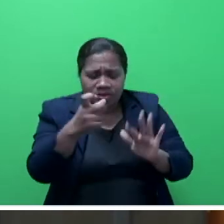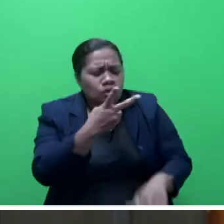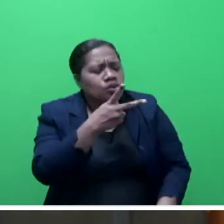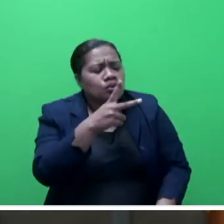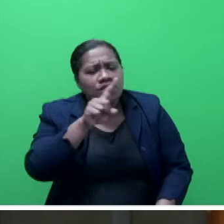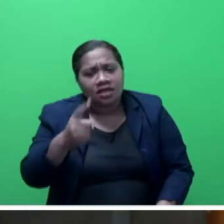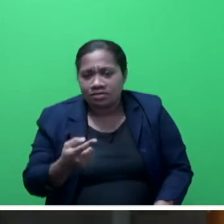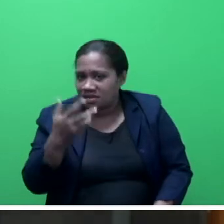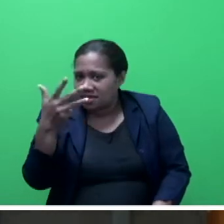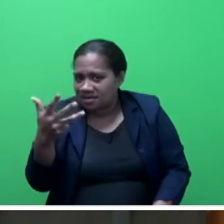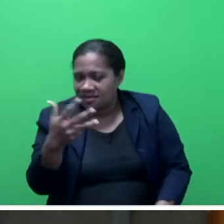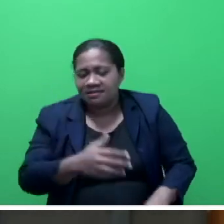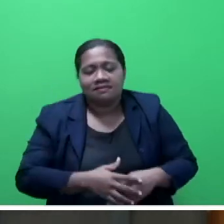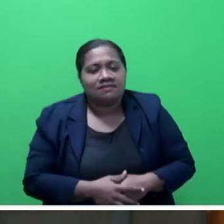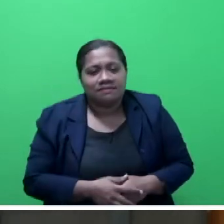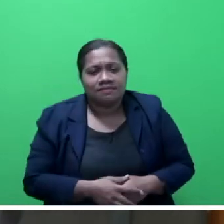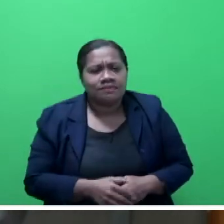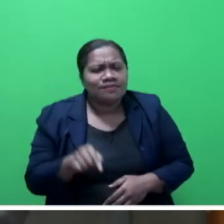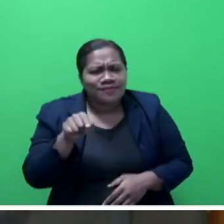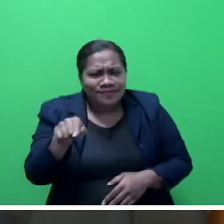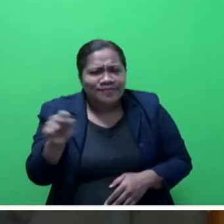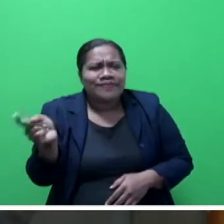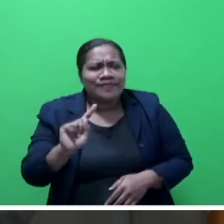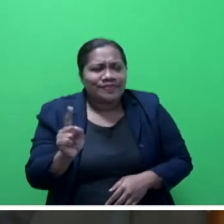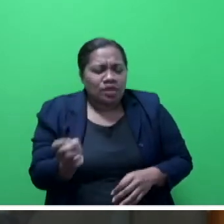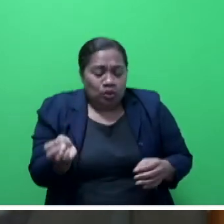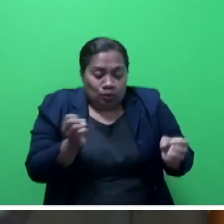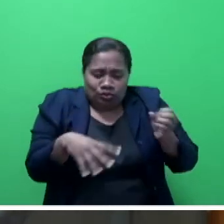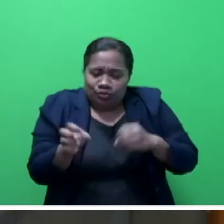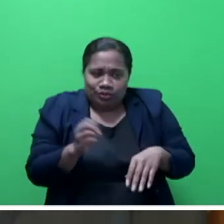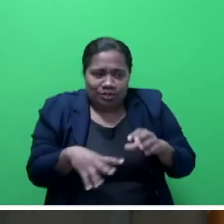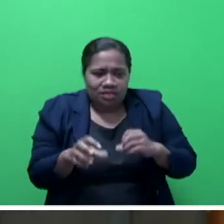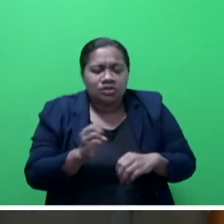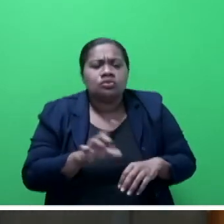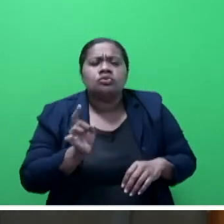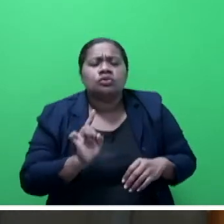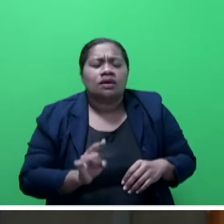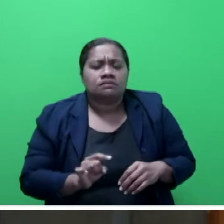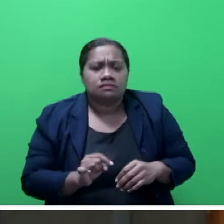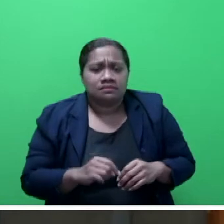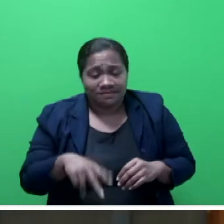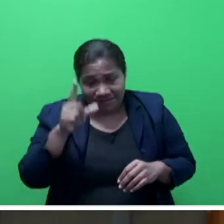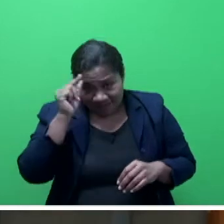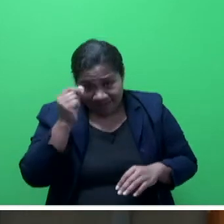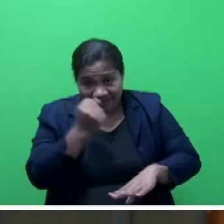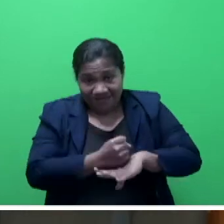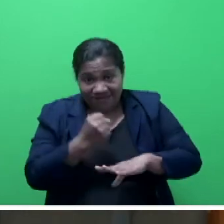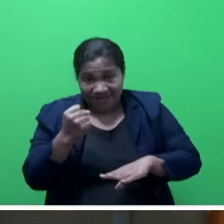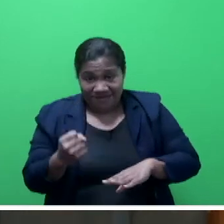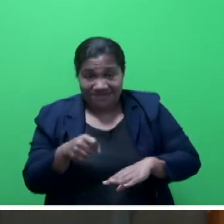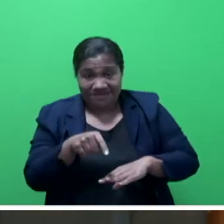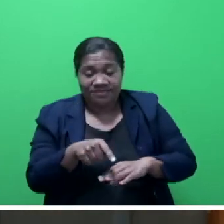is an avenue that is contributing towards fulfilling the Fijian Government's COVID-19 Safe Economic Recovery